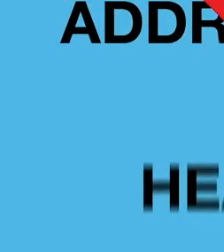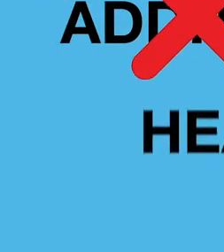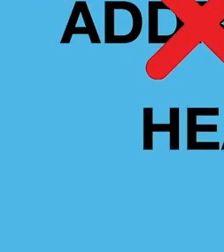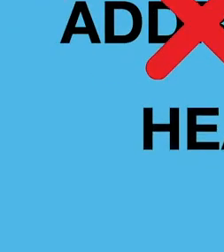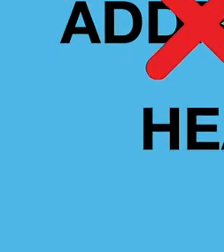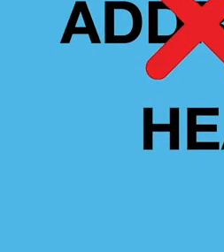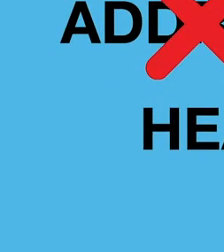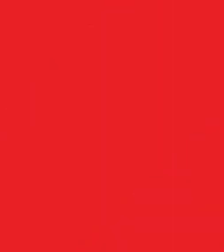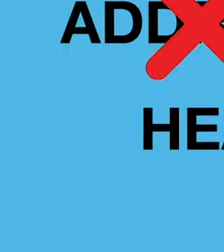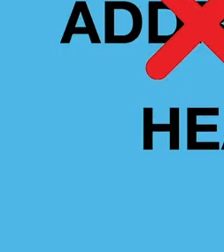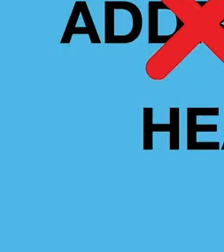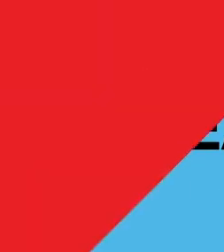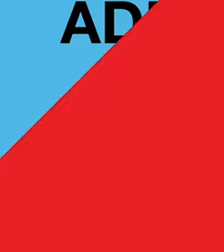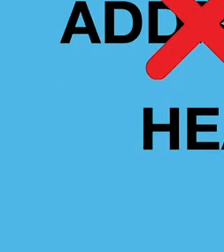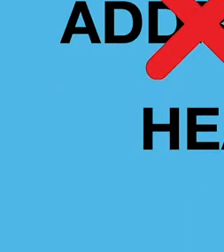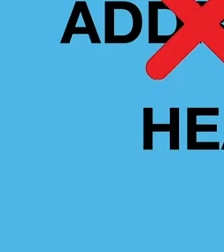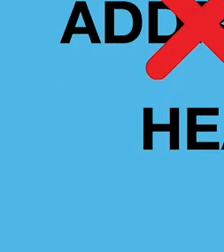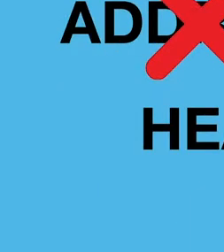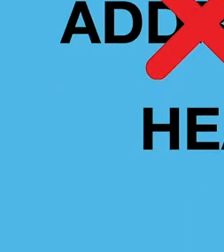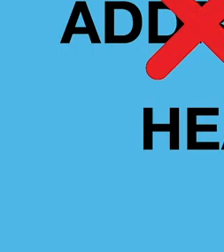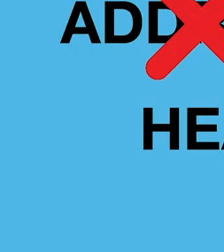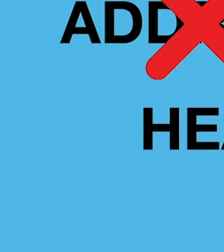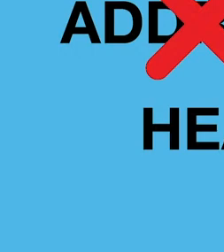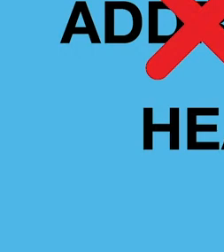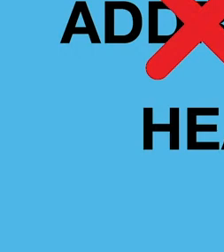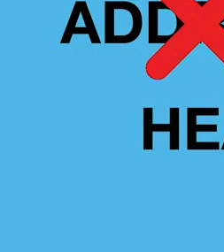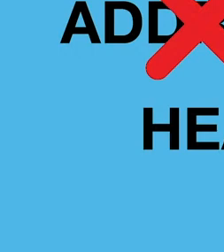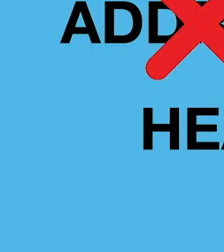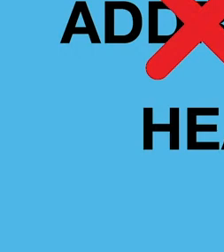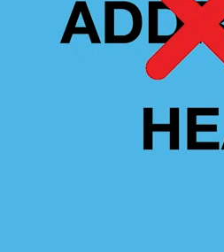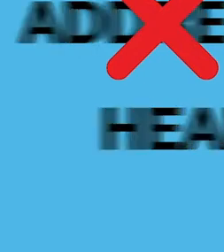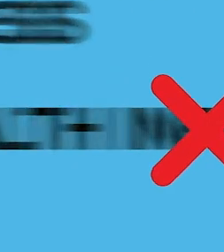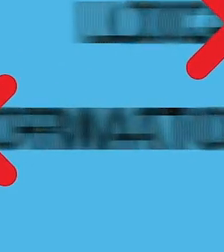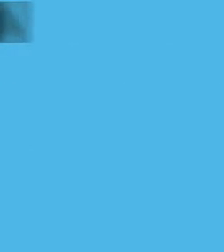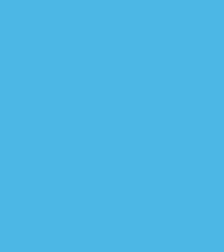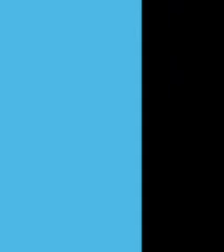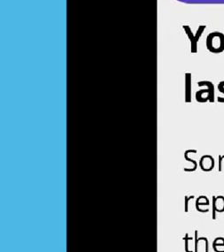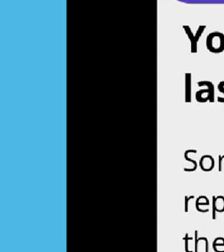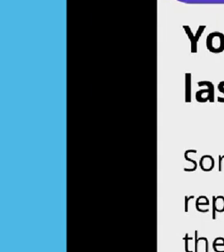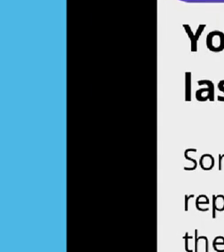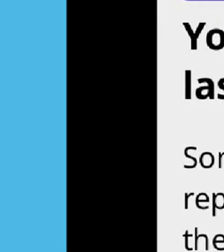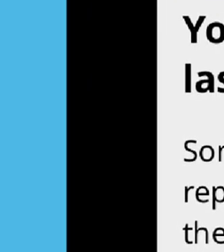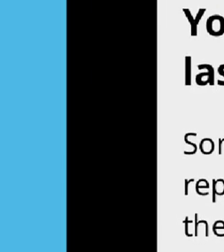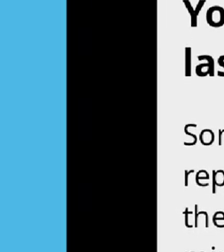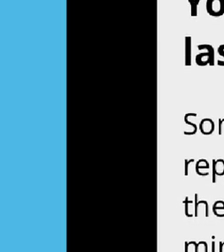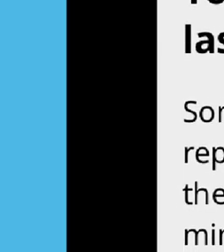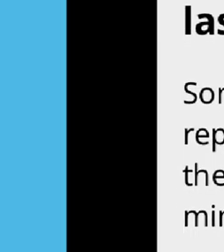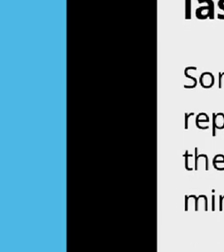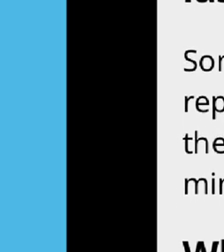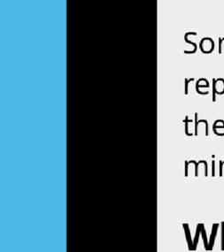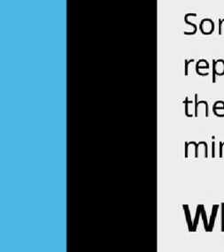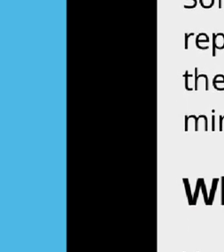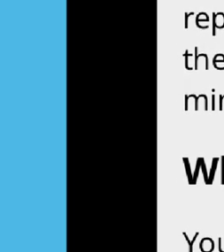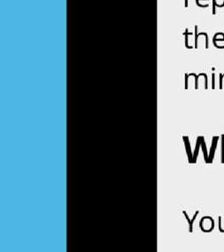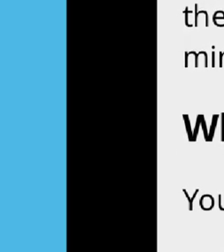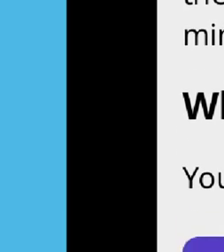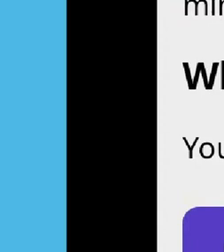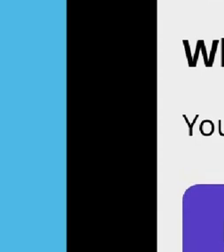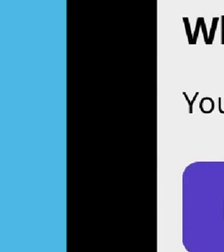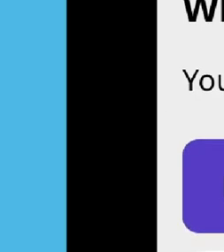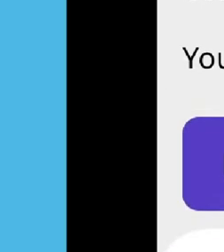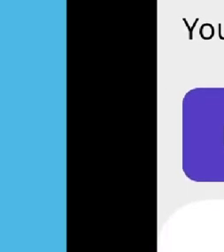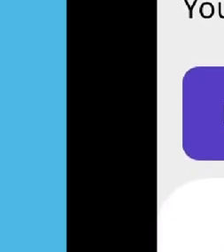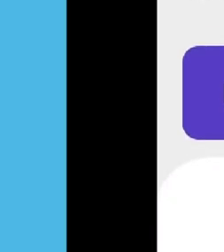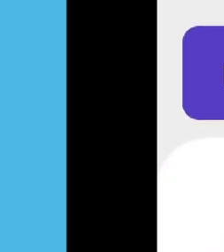address, or your phone's contacts, your location, or your health information. If someone you've encountered later tests positive for COVID